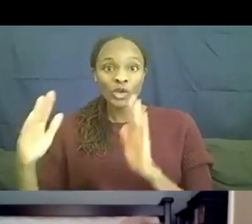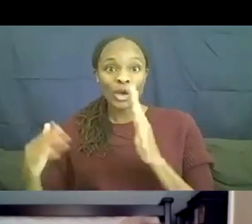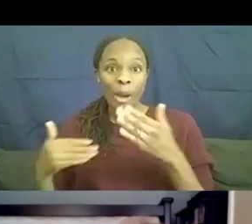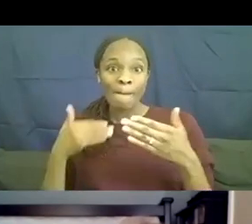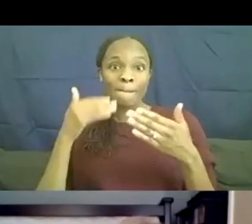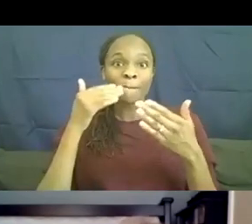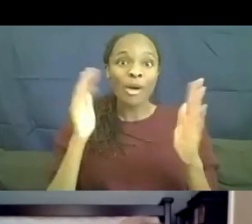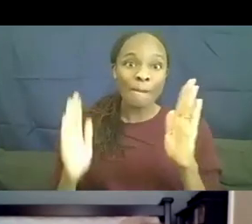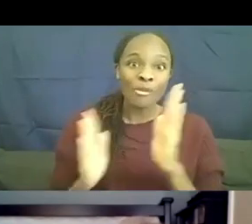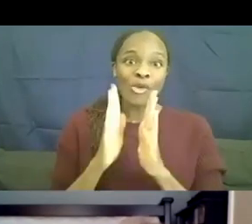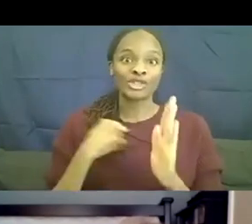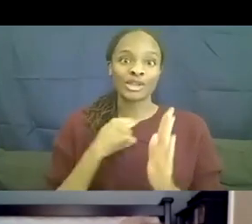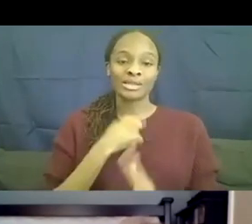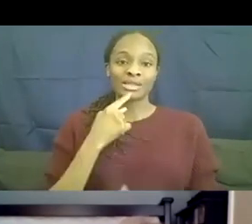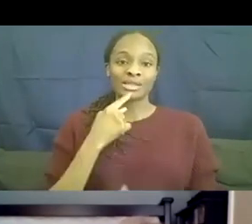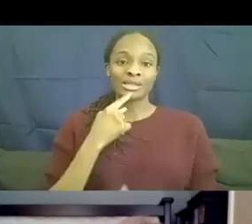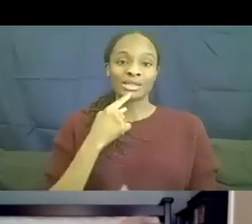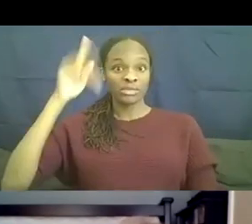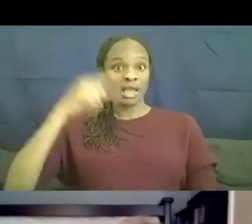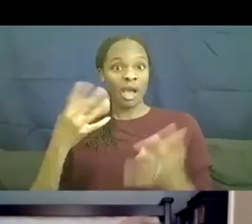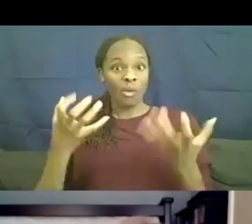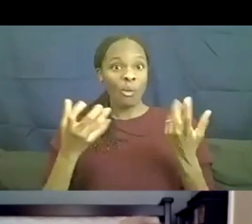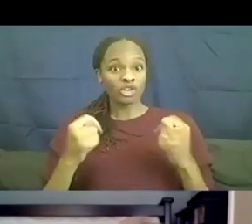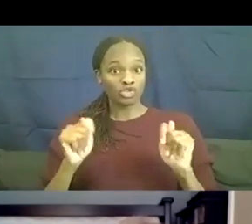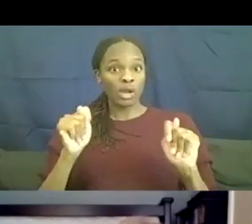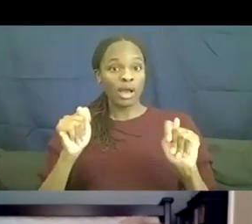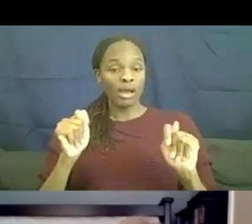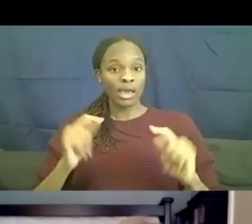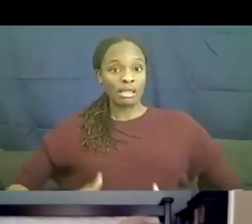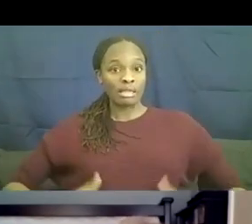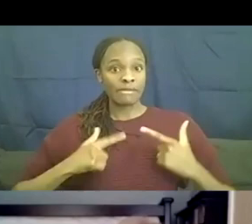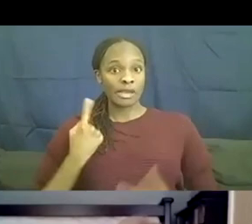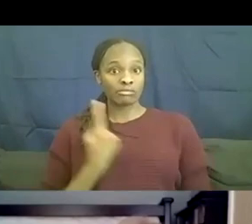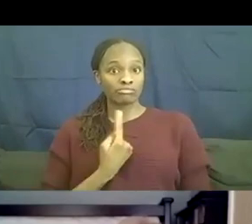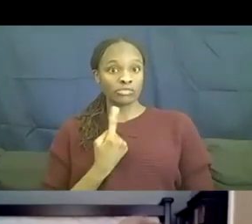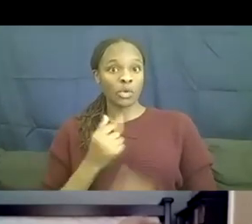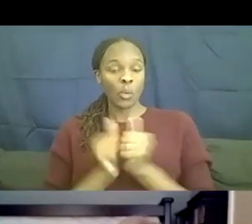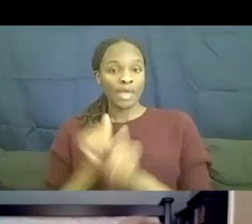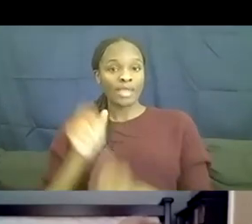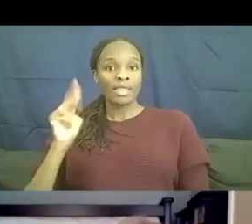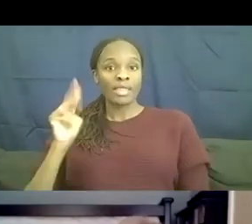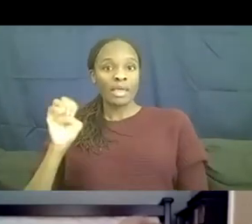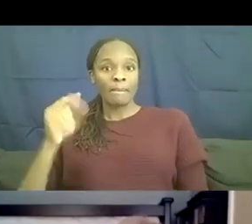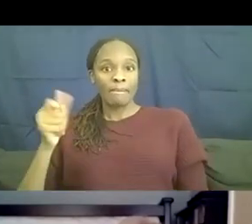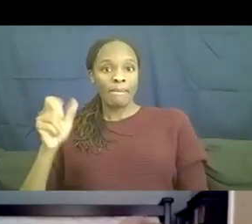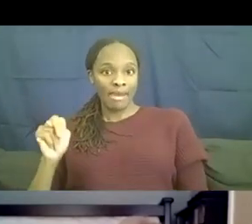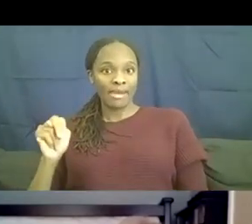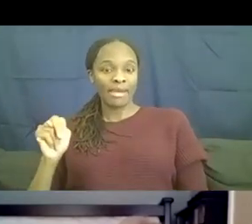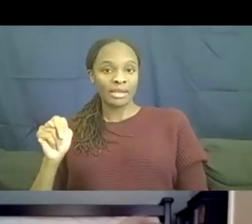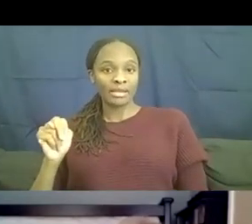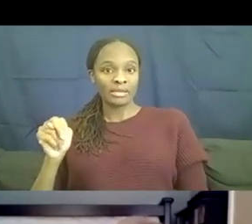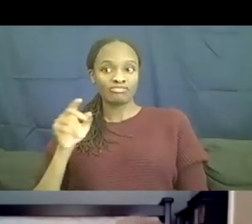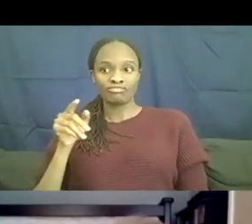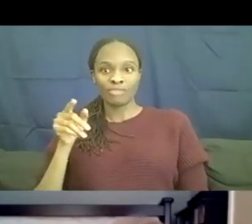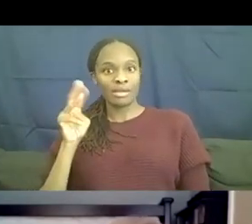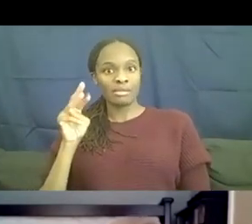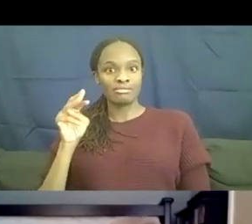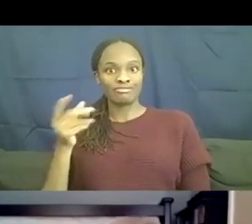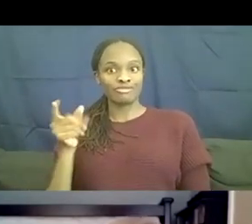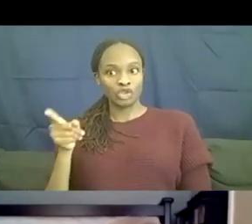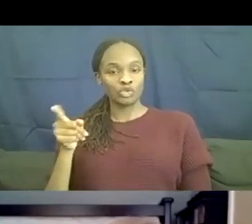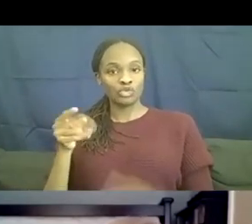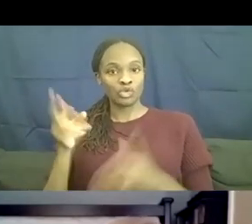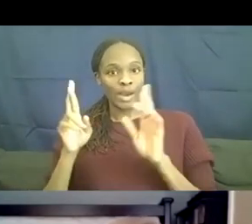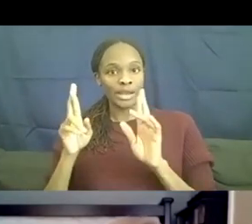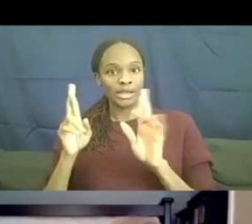three and said, I would like to try out living on my own with Megan, who was ready to also try to move out on her